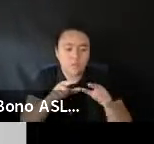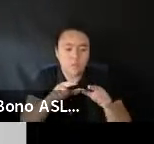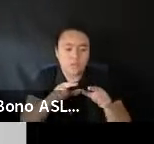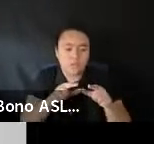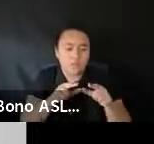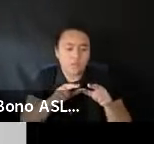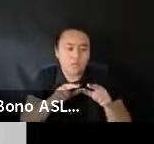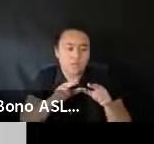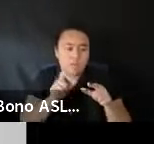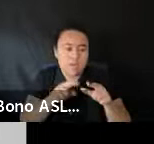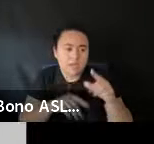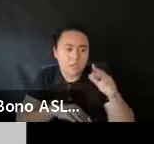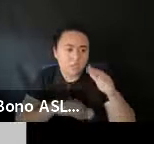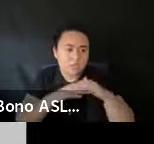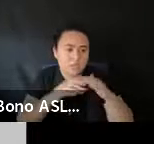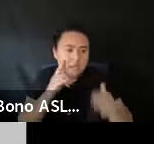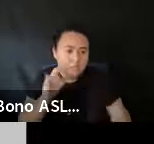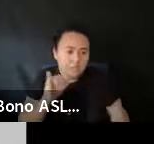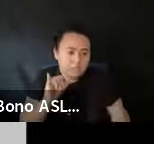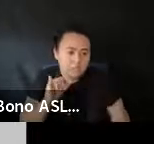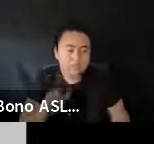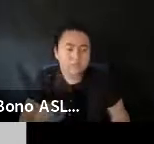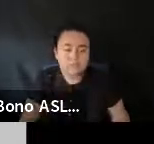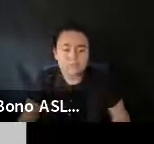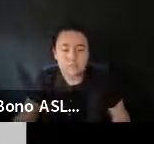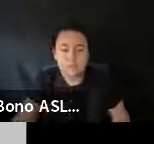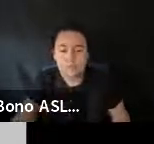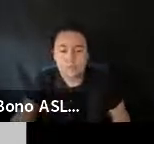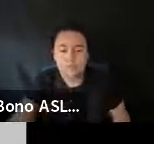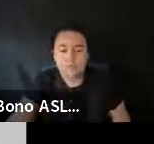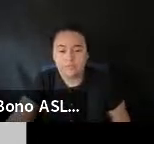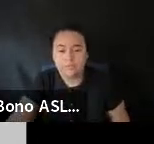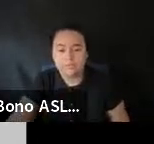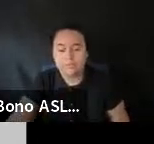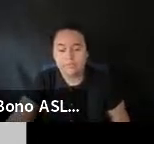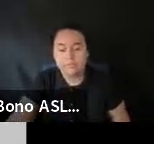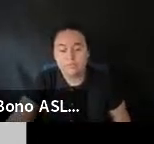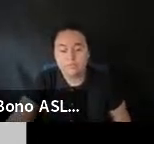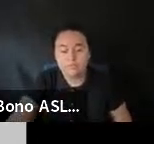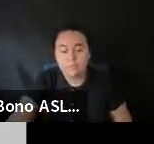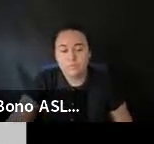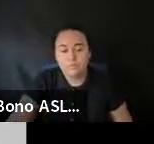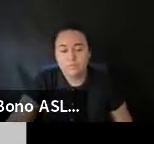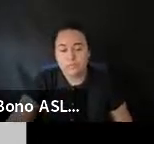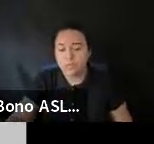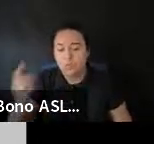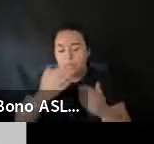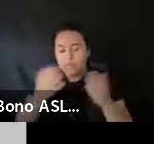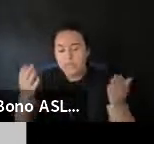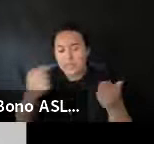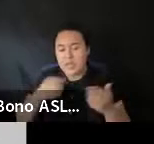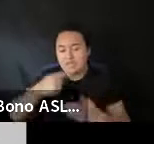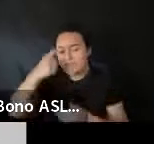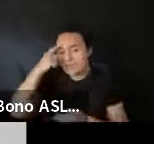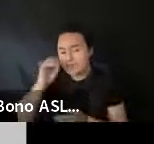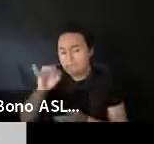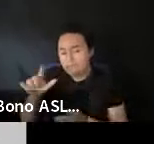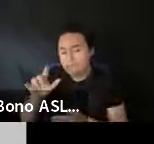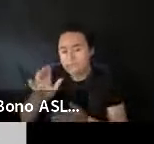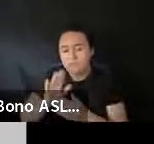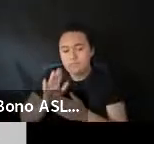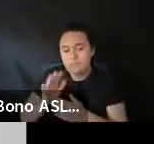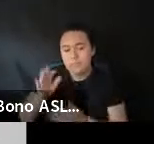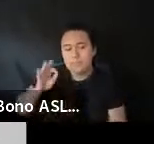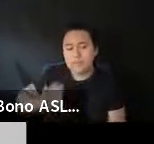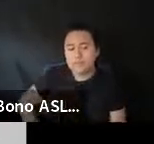in terms of their cap. Um. One thing that I believe. Uh. Has made. Uh. The Illinois film incentive. Uh.